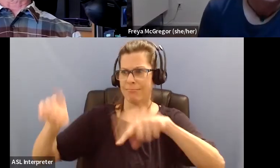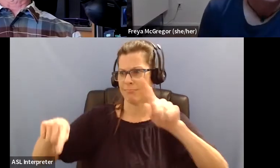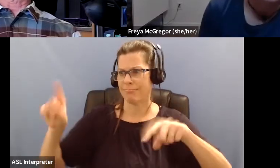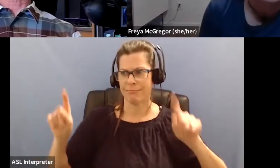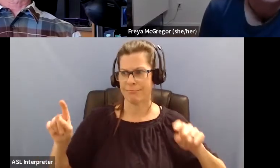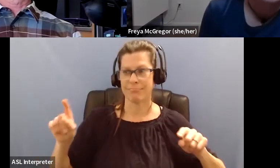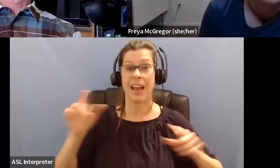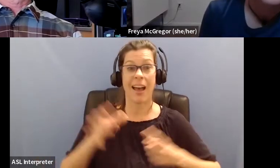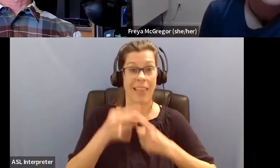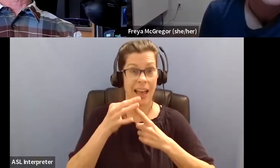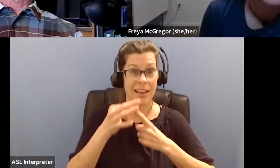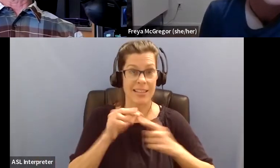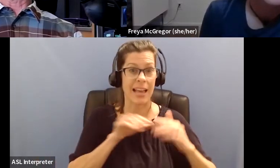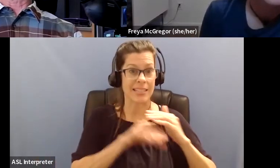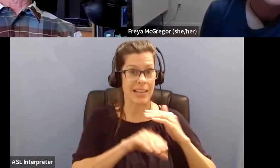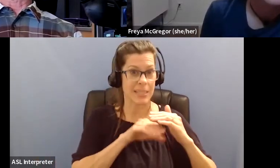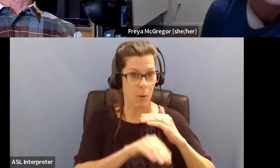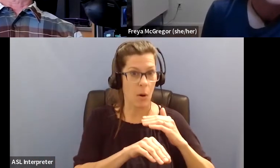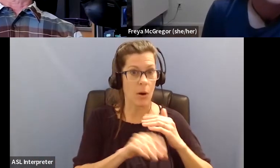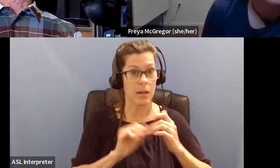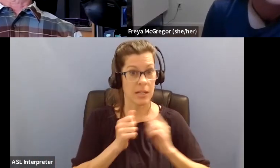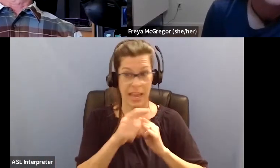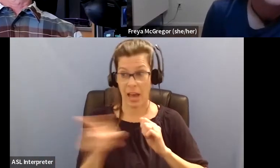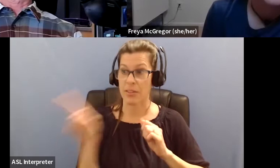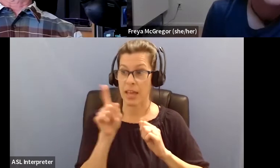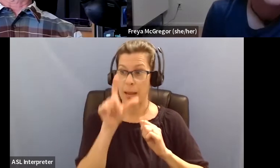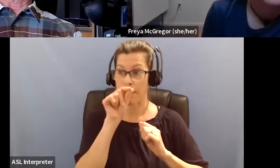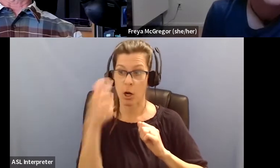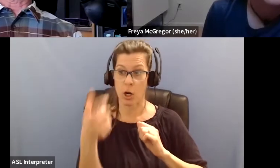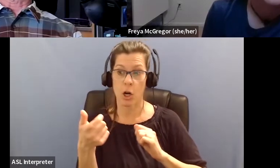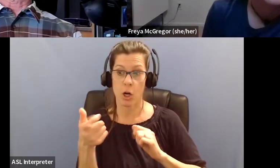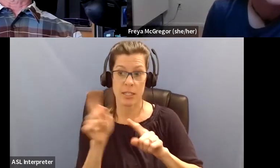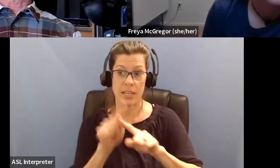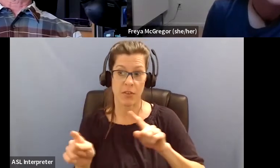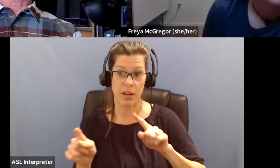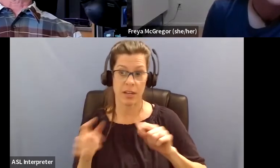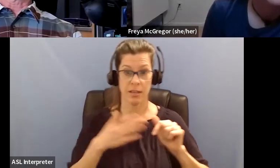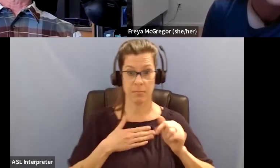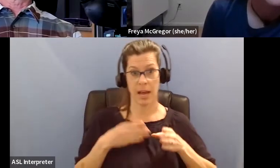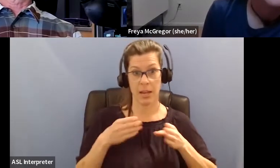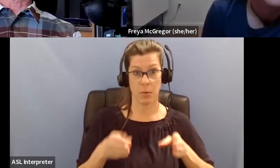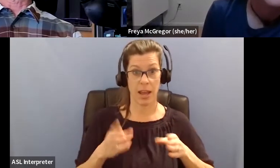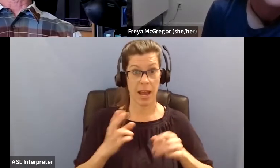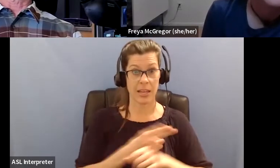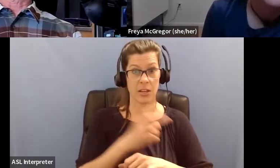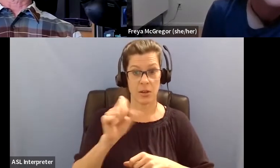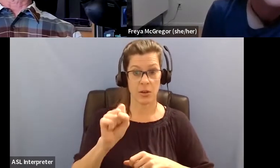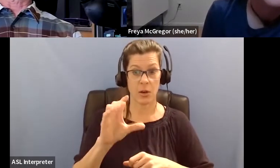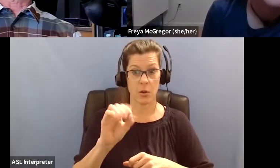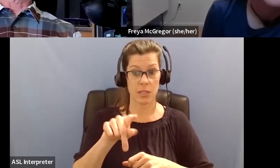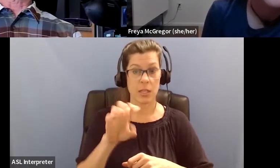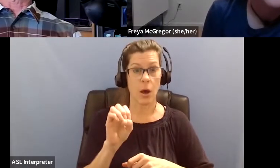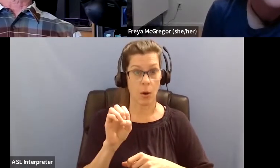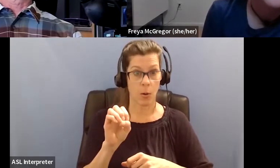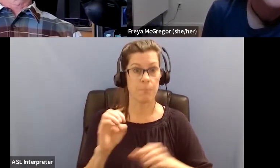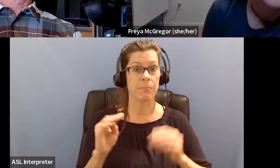they can walk. But the way they bird is very different. So, the way that I bird, I bird with a scope, which means I'm birding at a